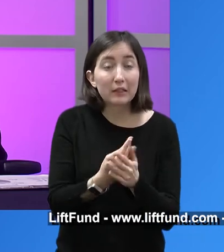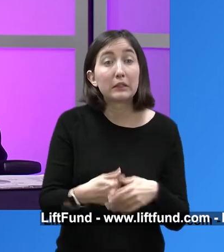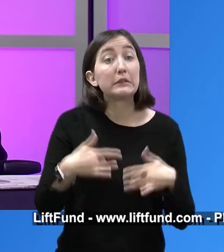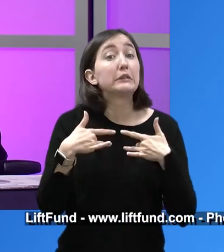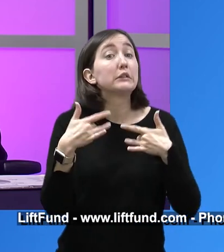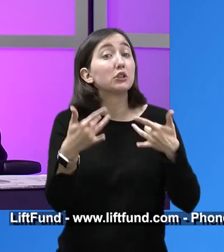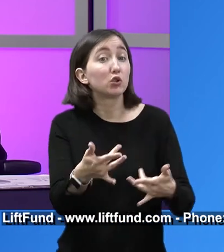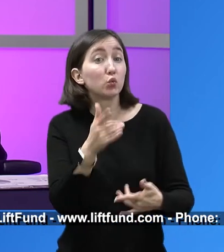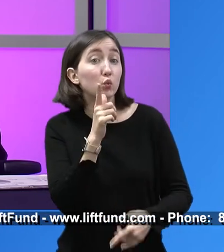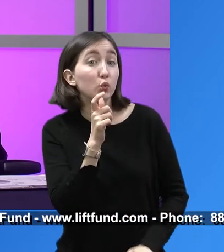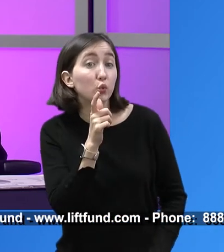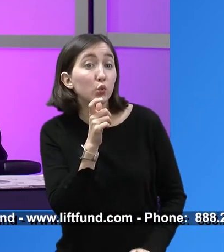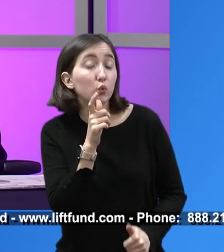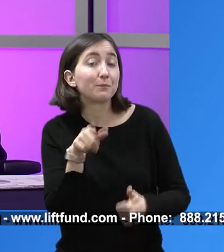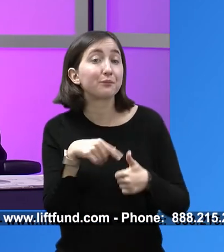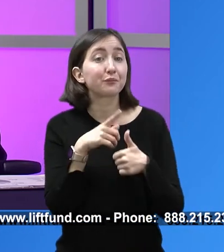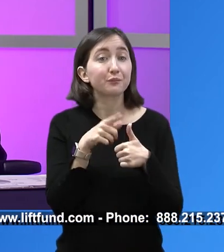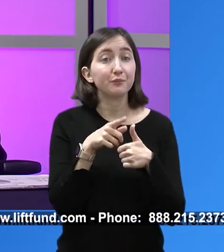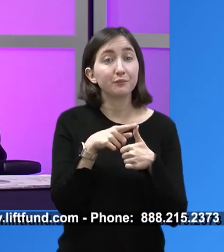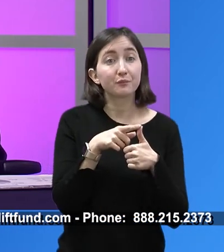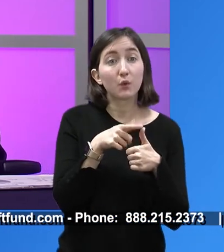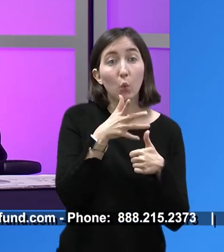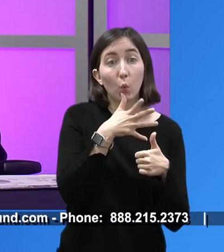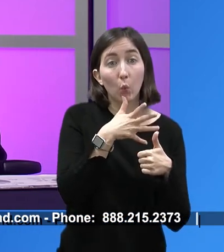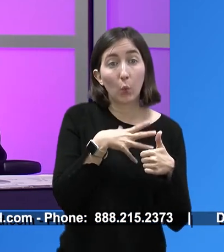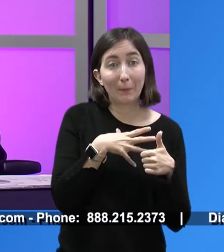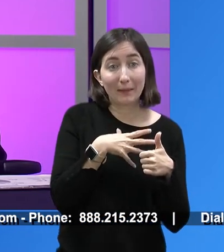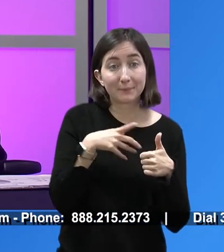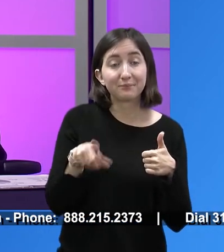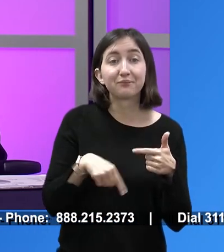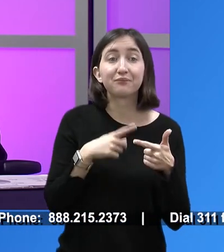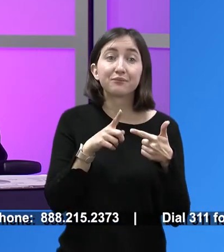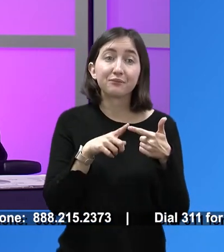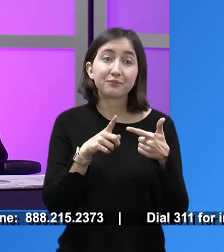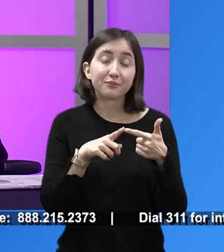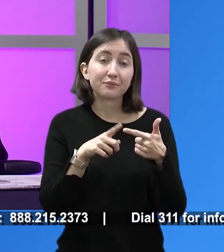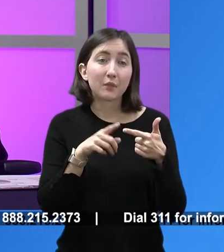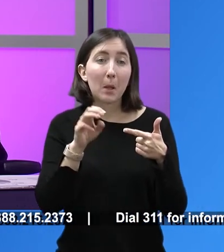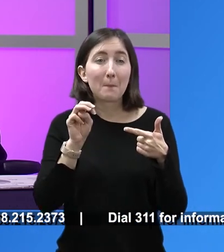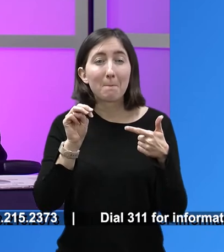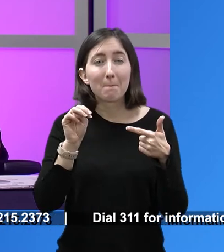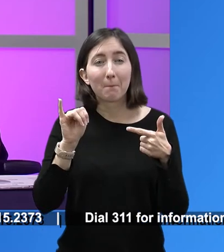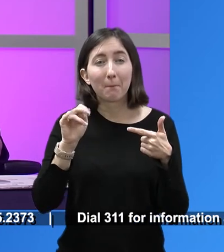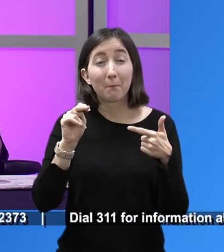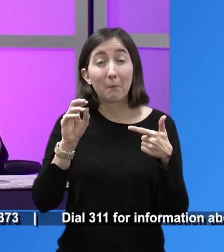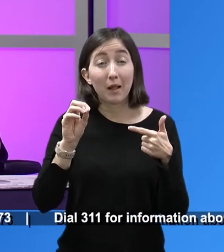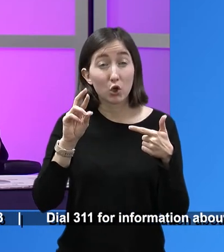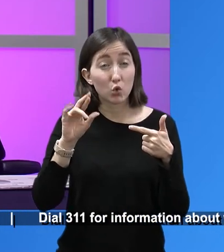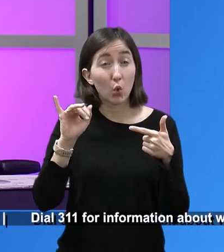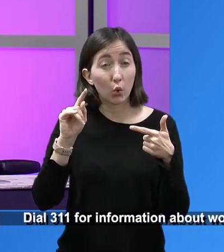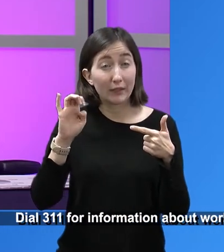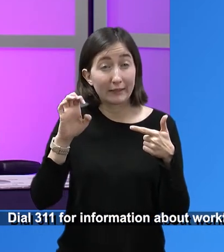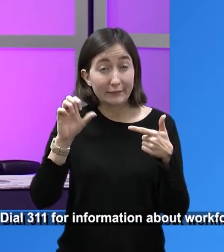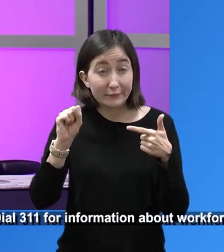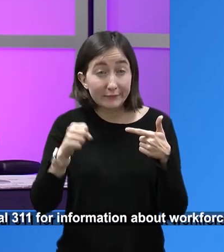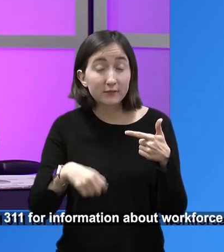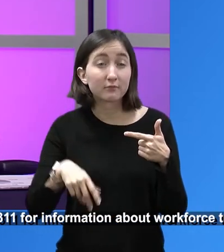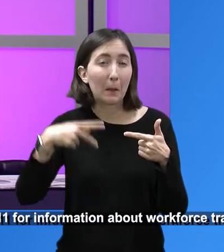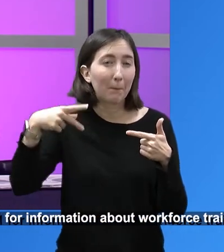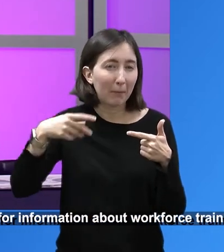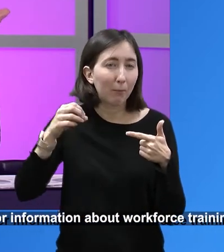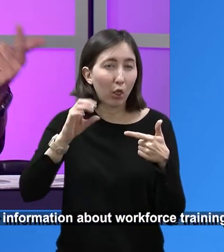it just happens though, that traditionally the folks that are not bankable, our communities that are not bankable are women,